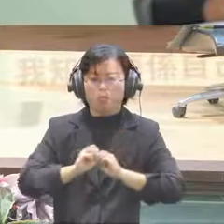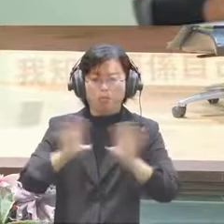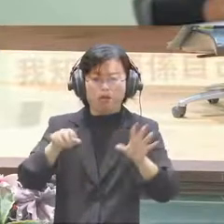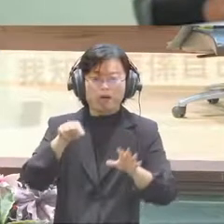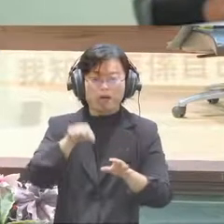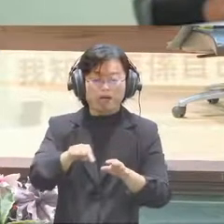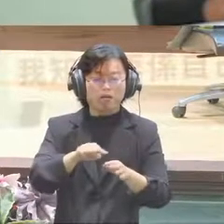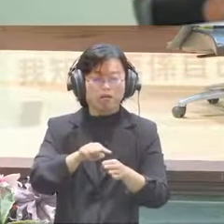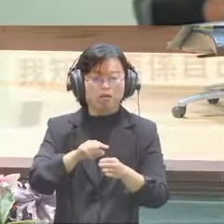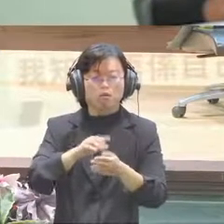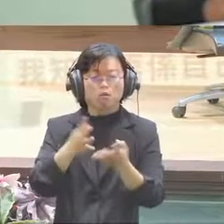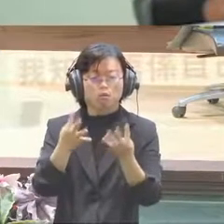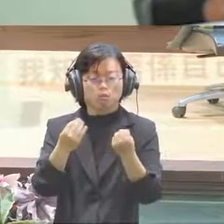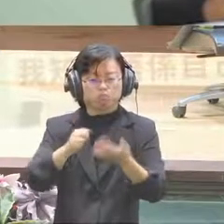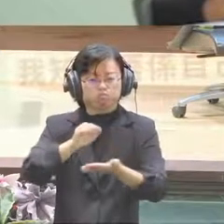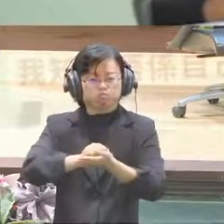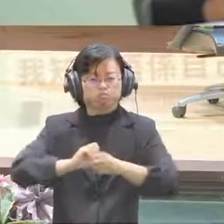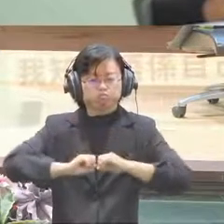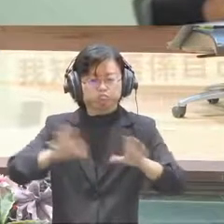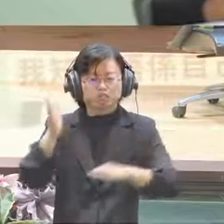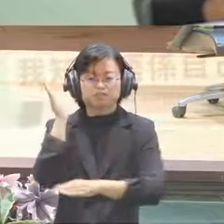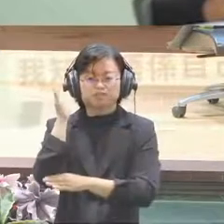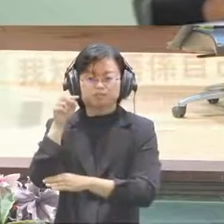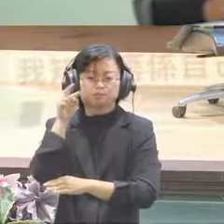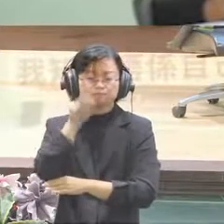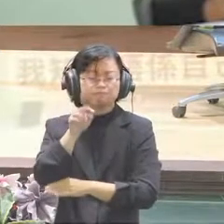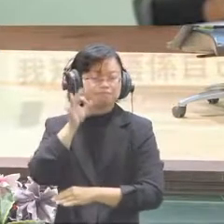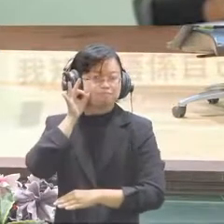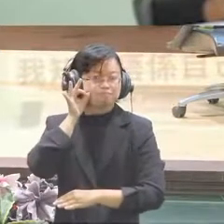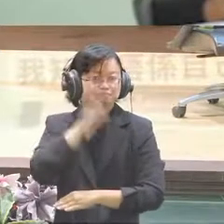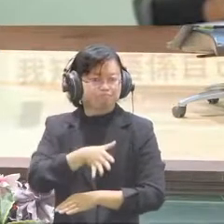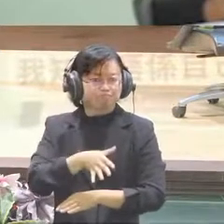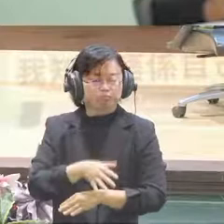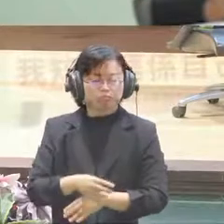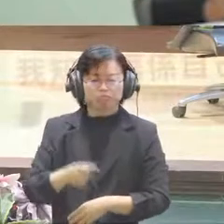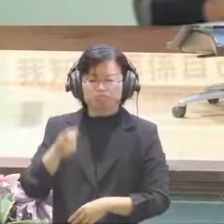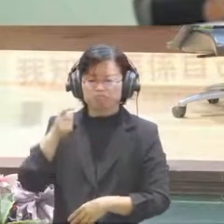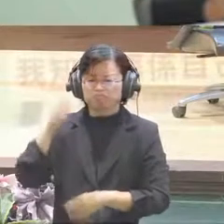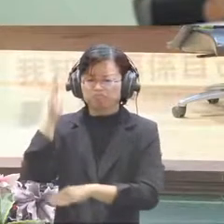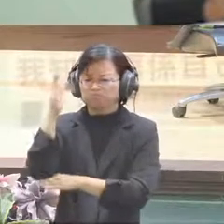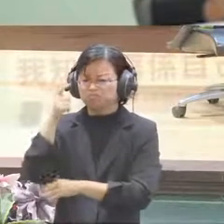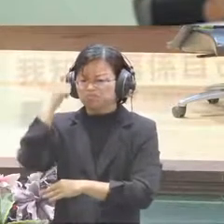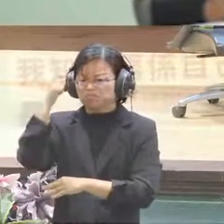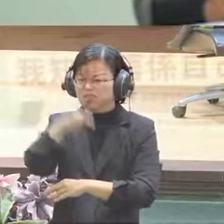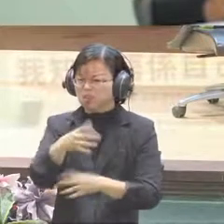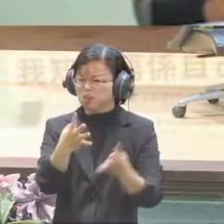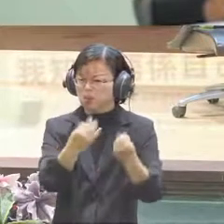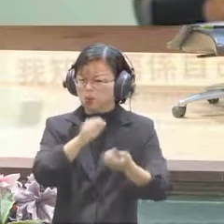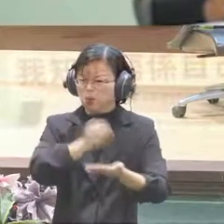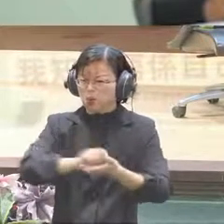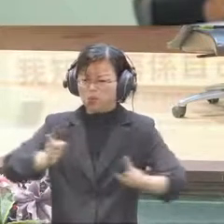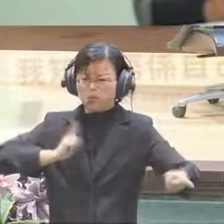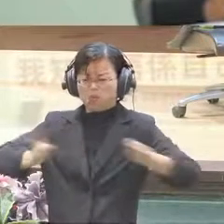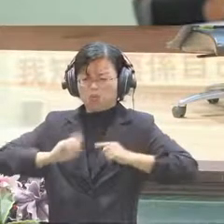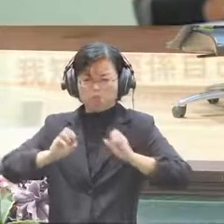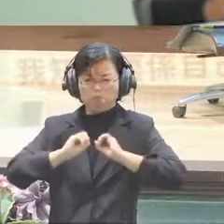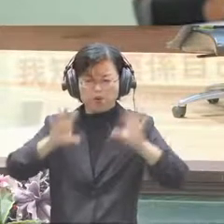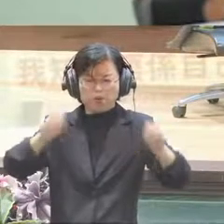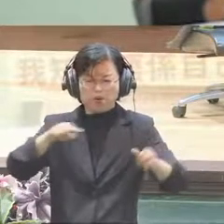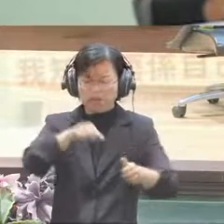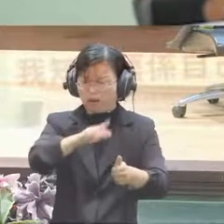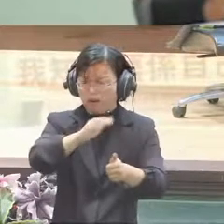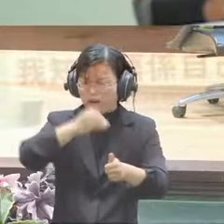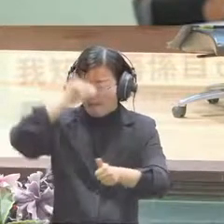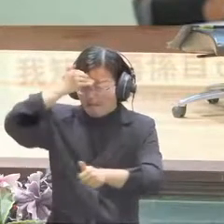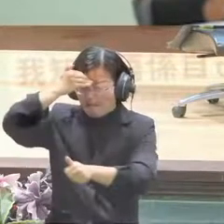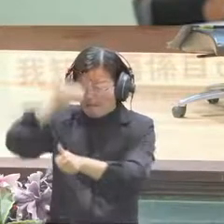to use this government information to do research, public policy research, and